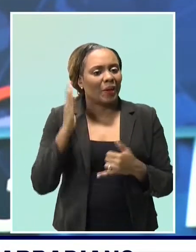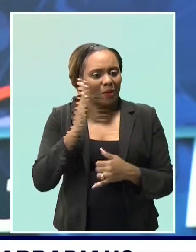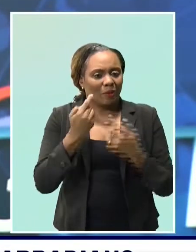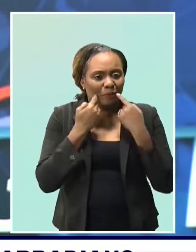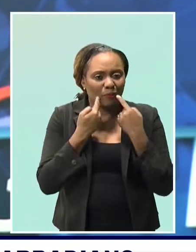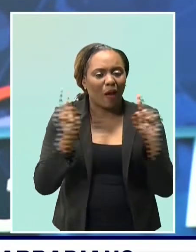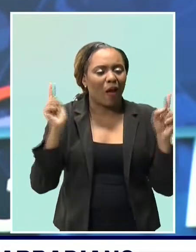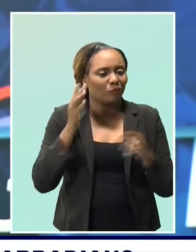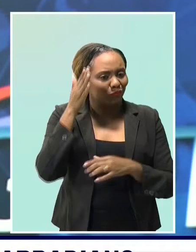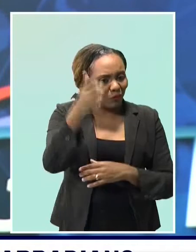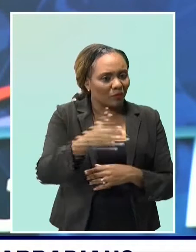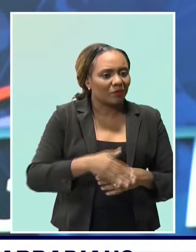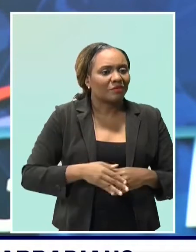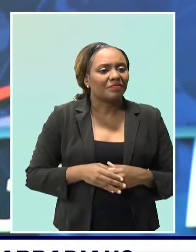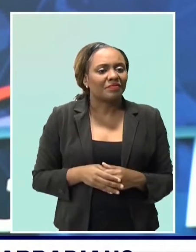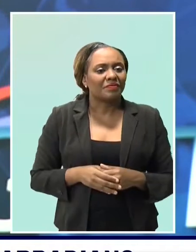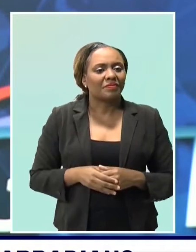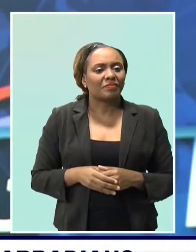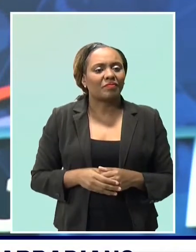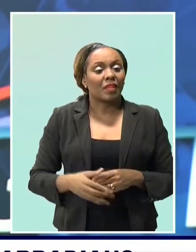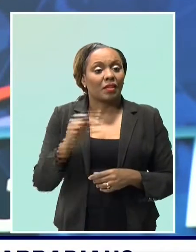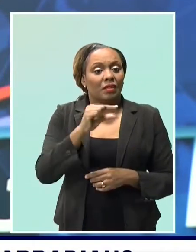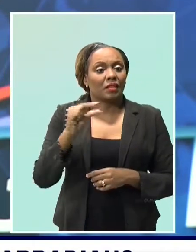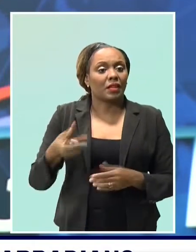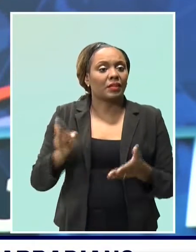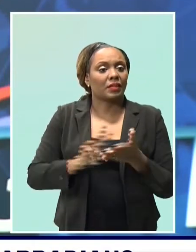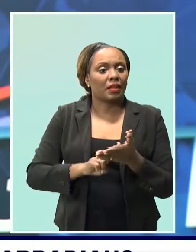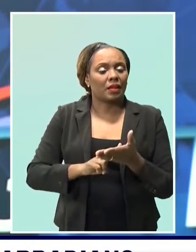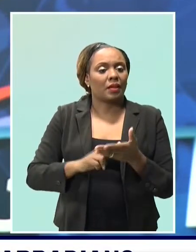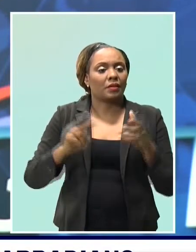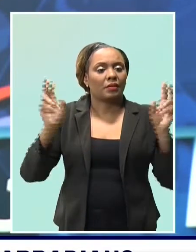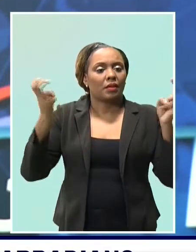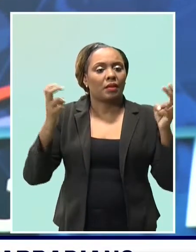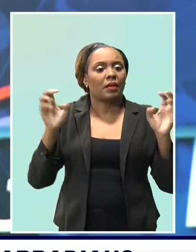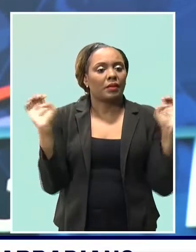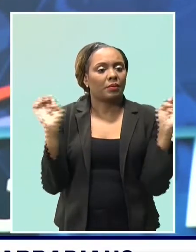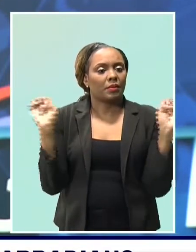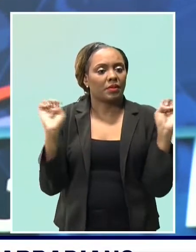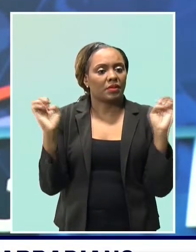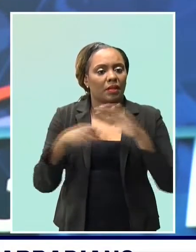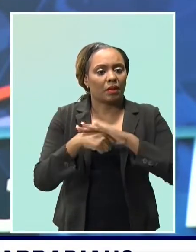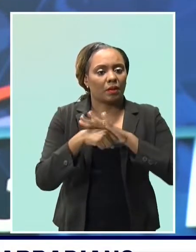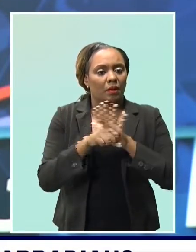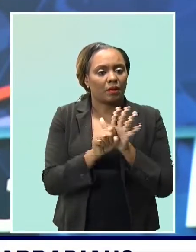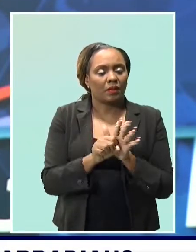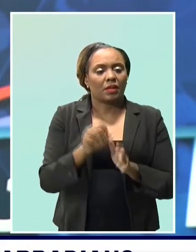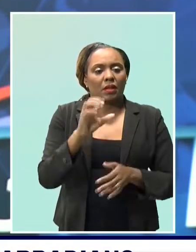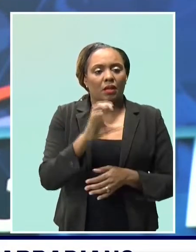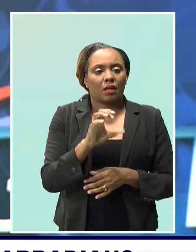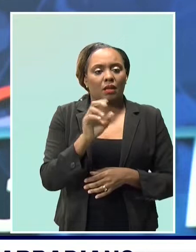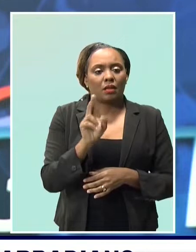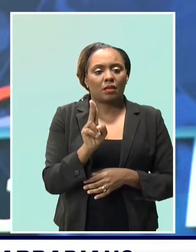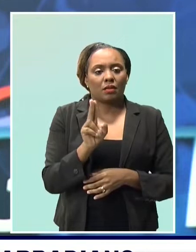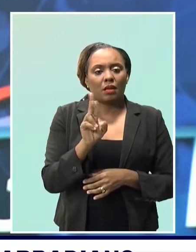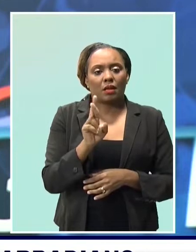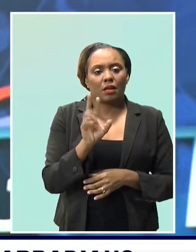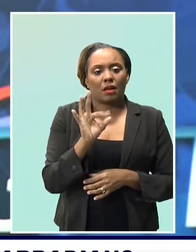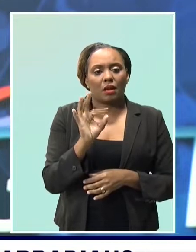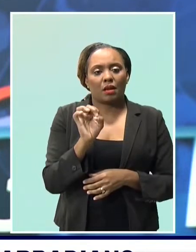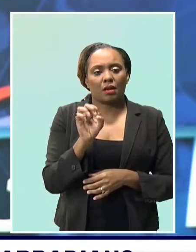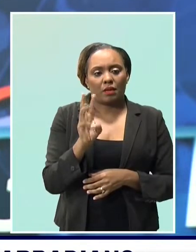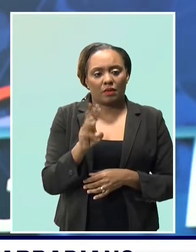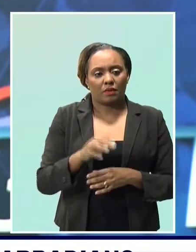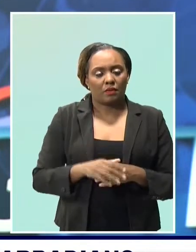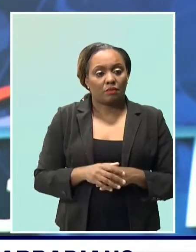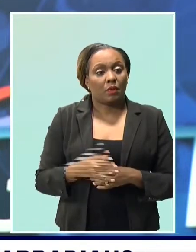-General, who has signed into law the amendment to the Emergency COVID-19 Curfew Directive, says Barbados is prepared and ready to